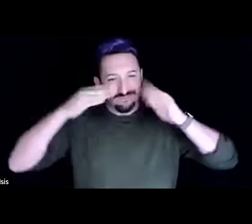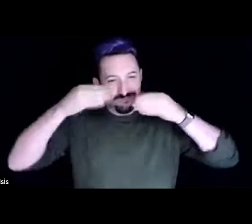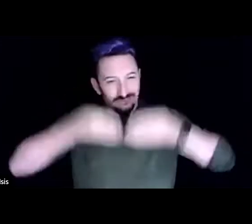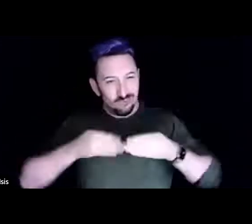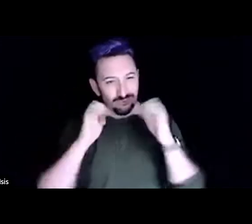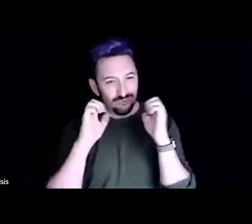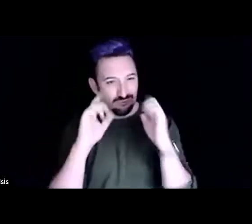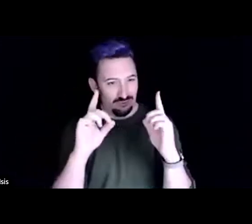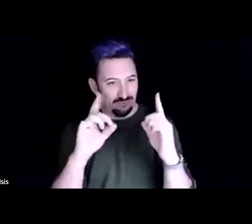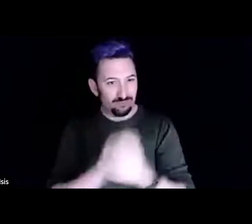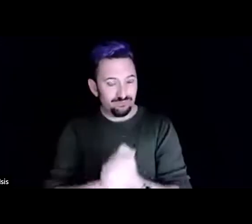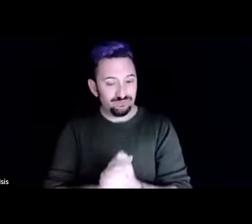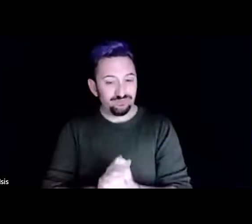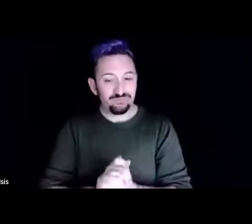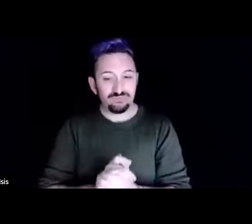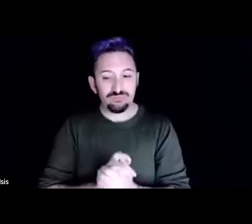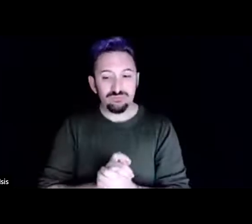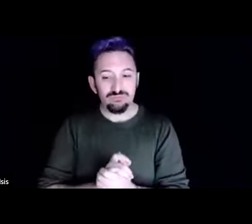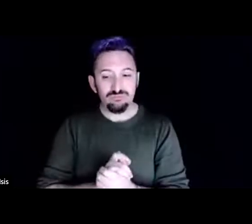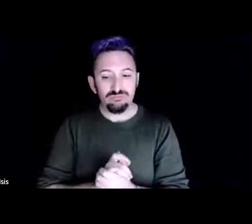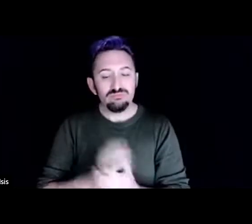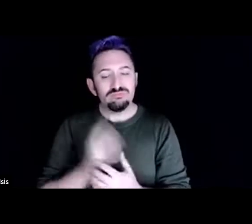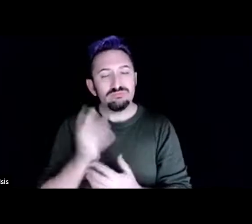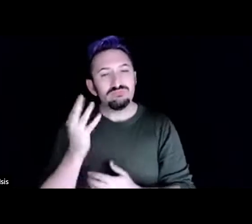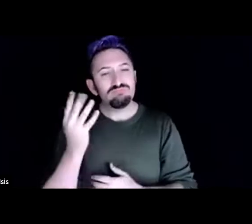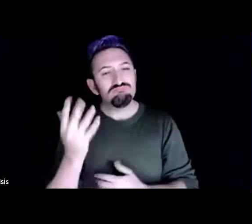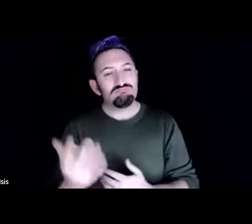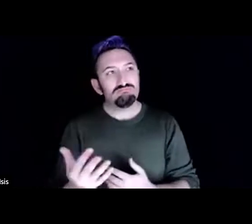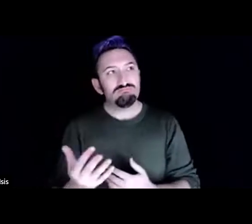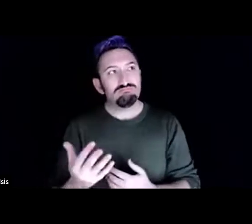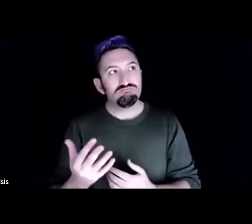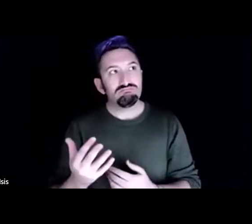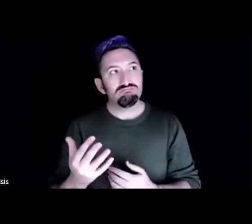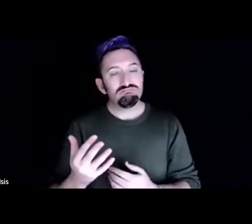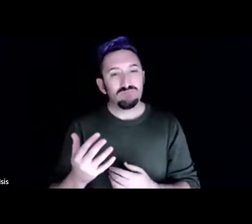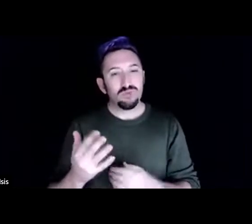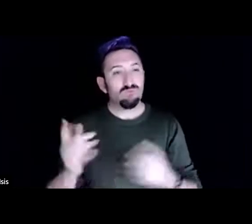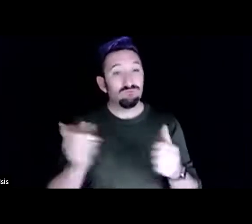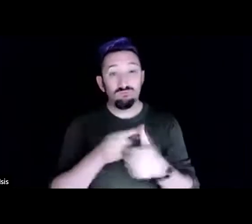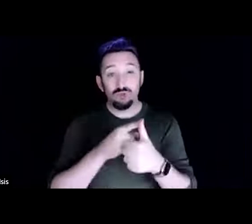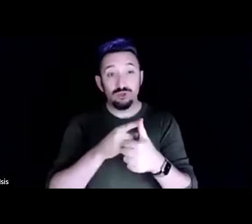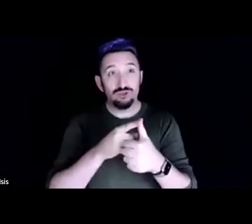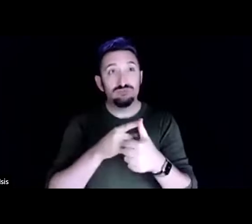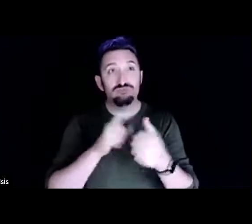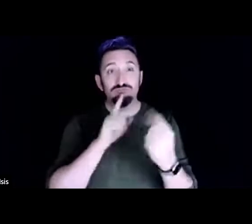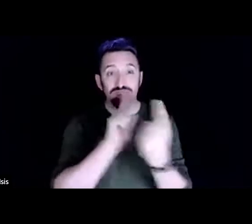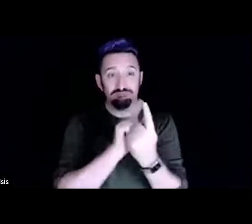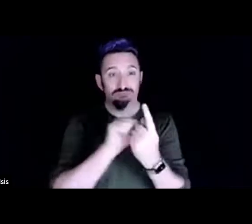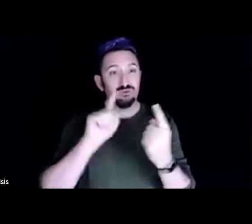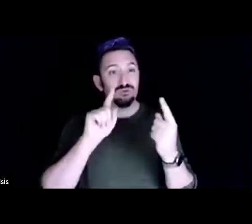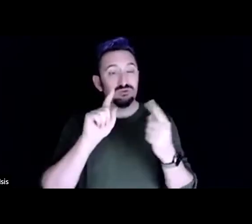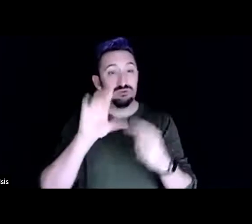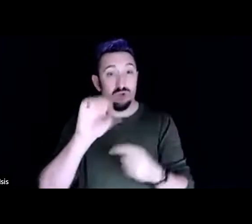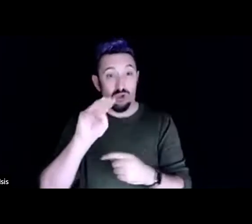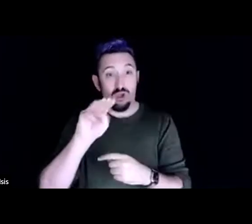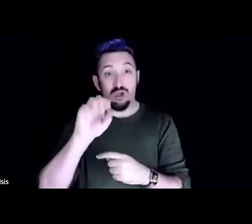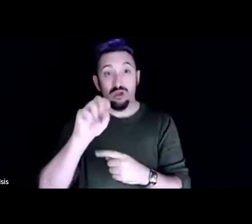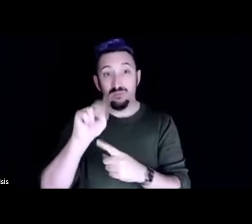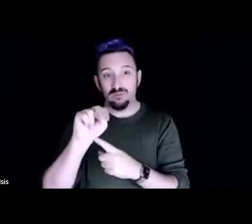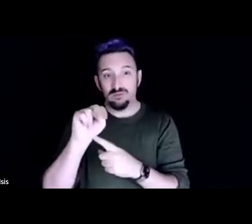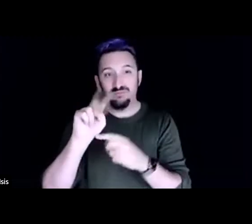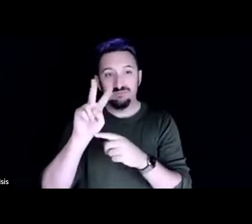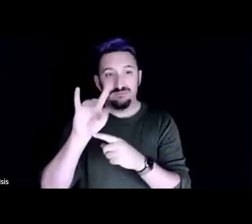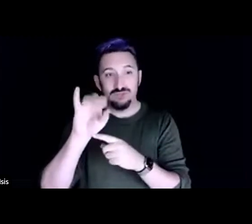the time I was aligned with common vision. I had been. Simply planting a